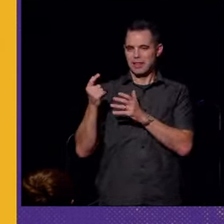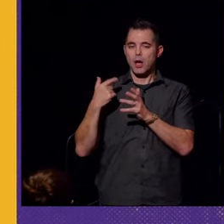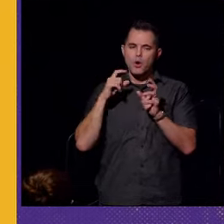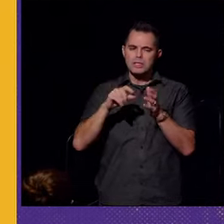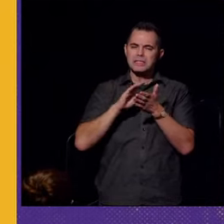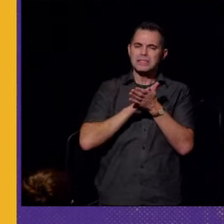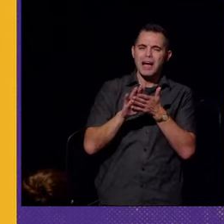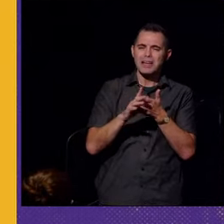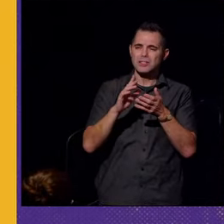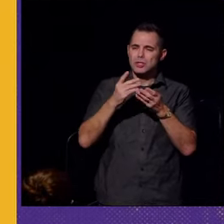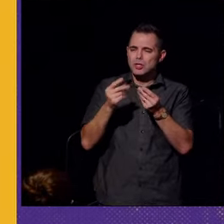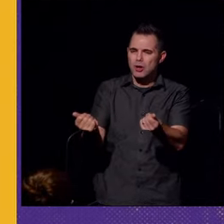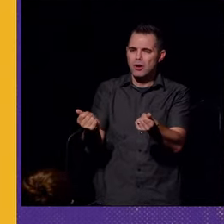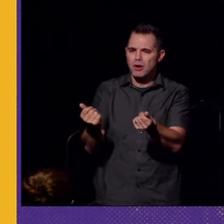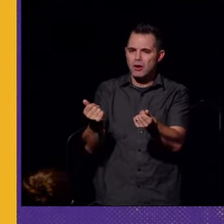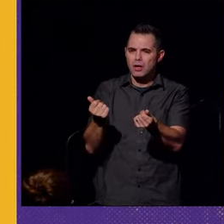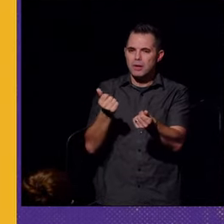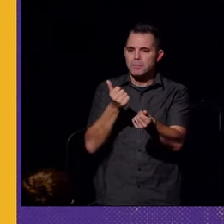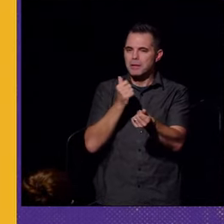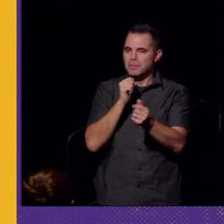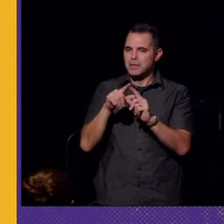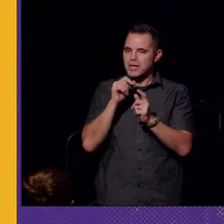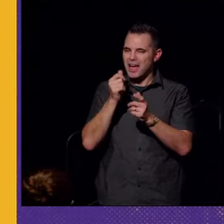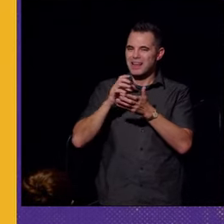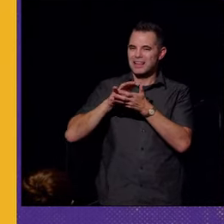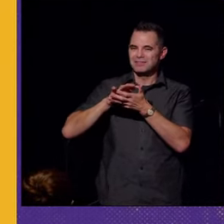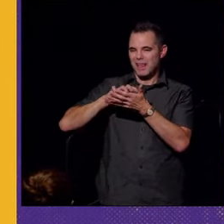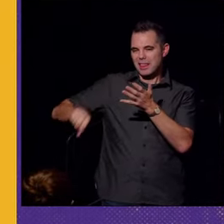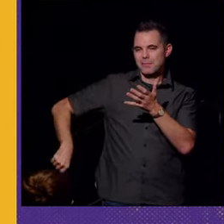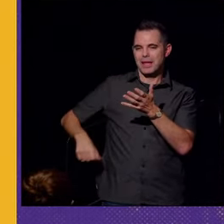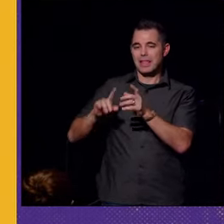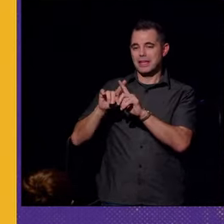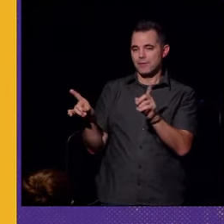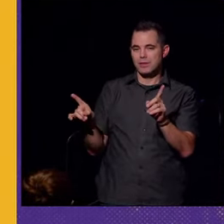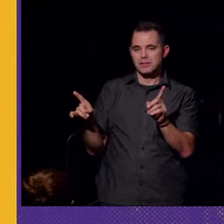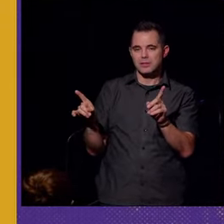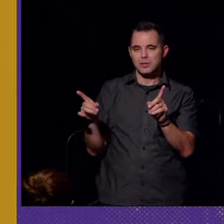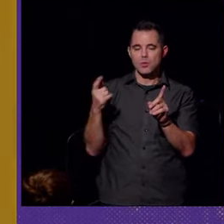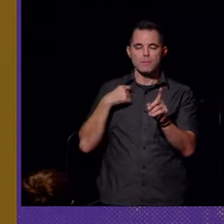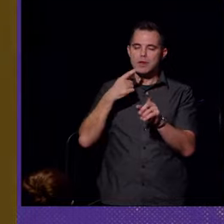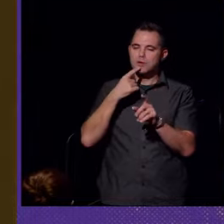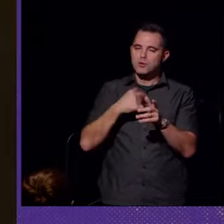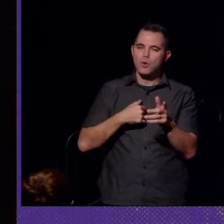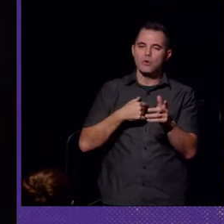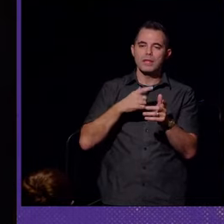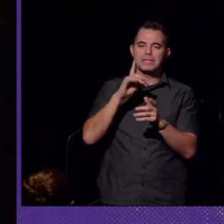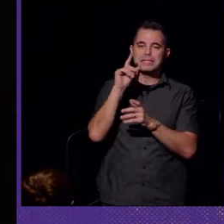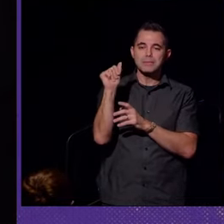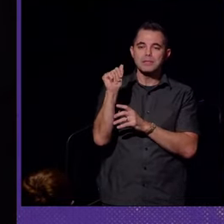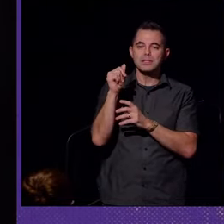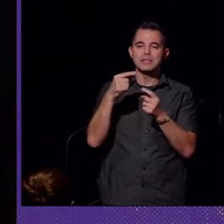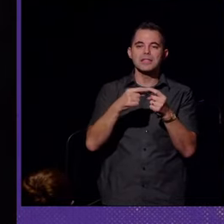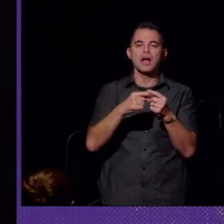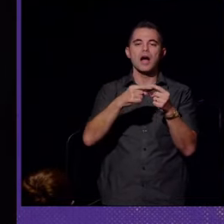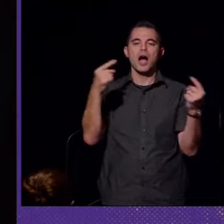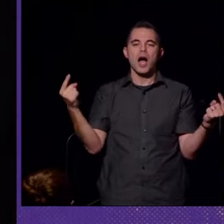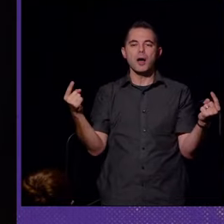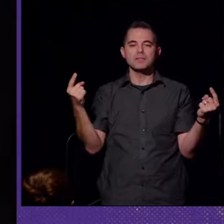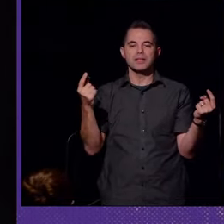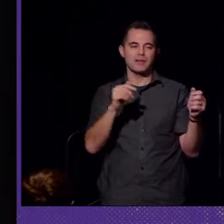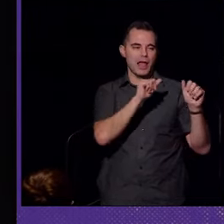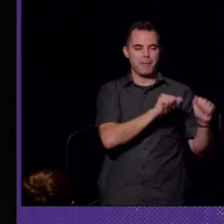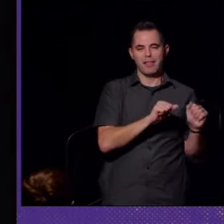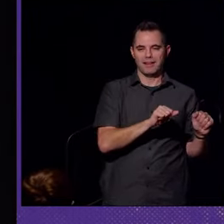cure, if not eliminate the differences. We have been told disability is the opposite of